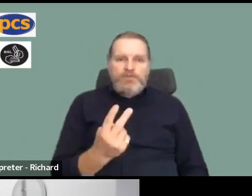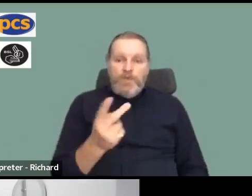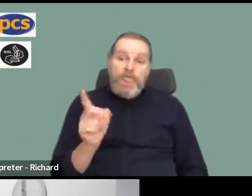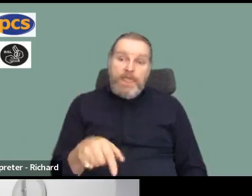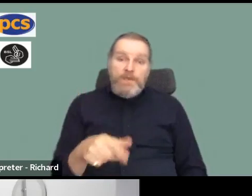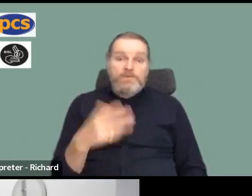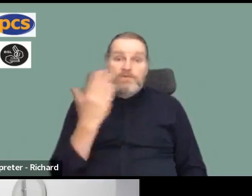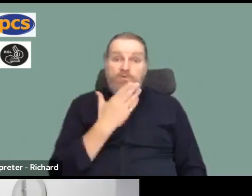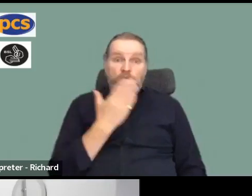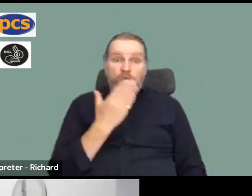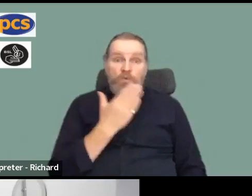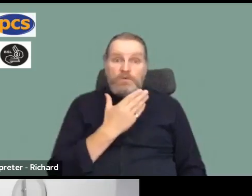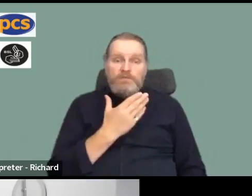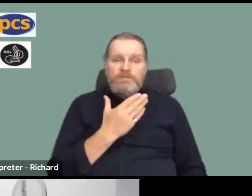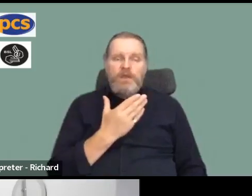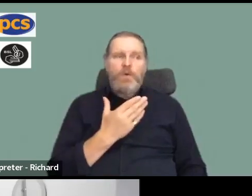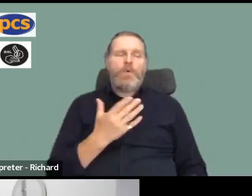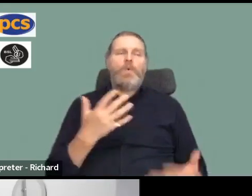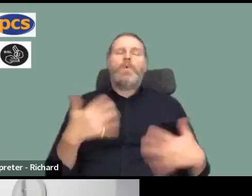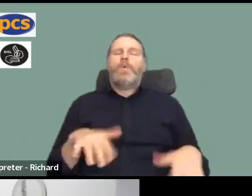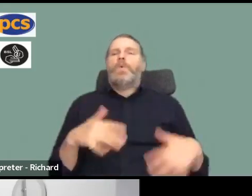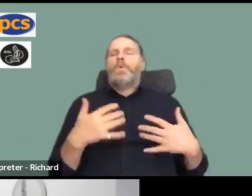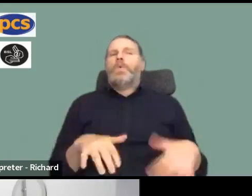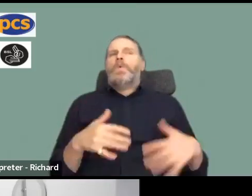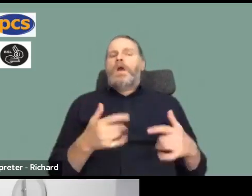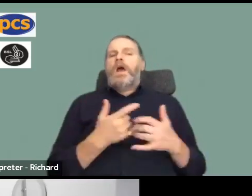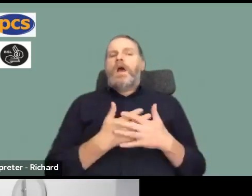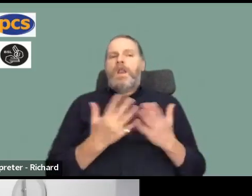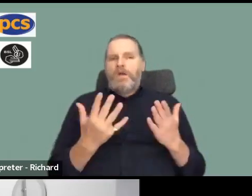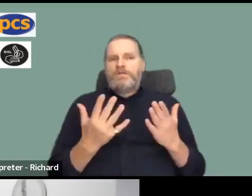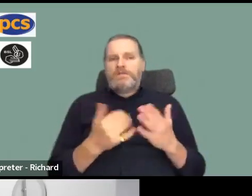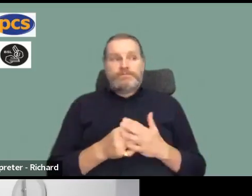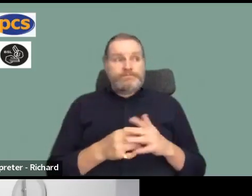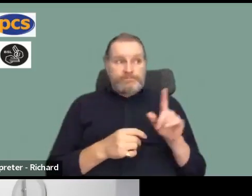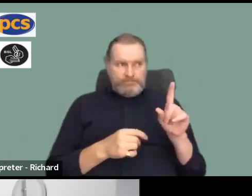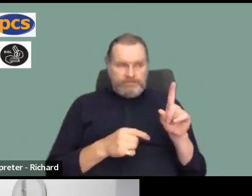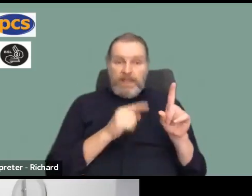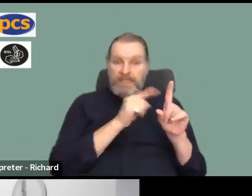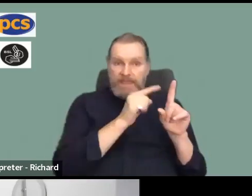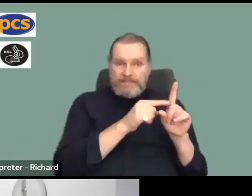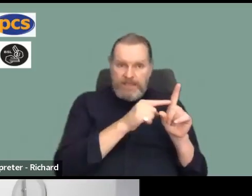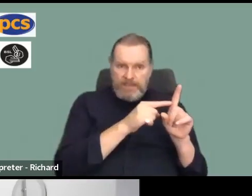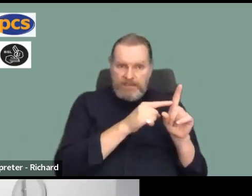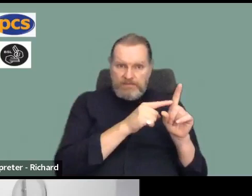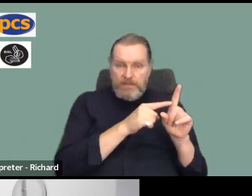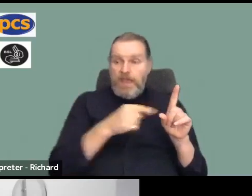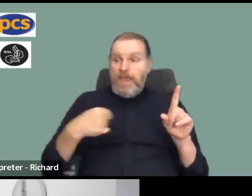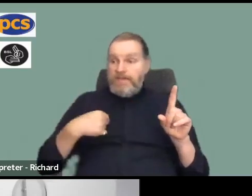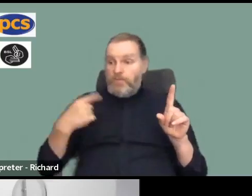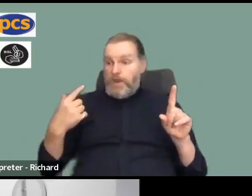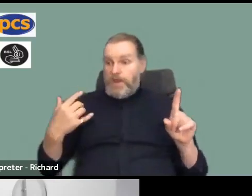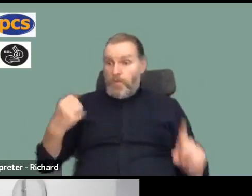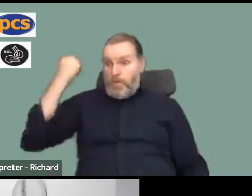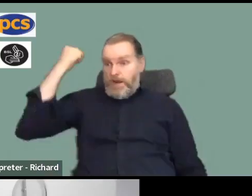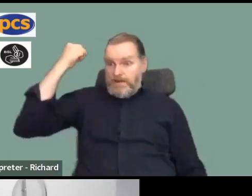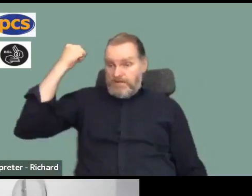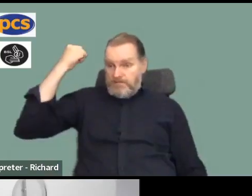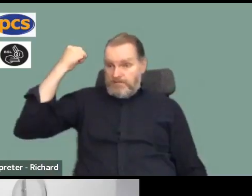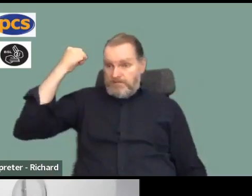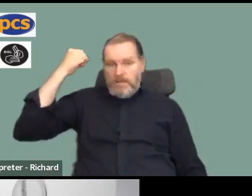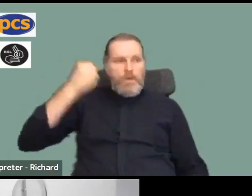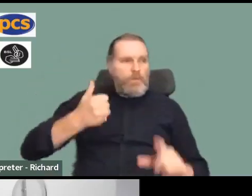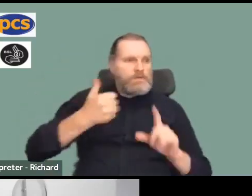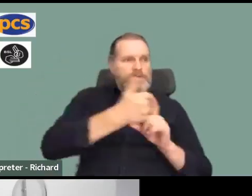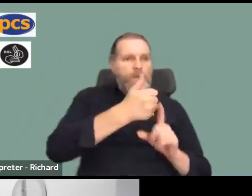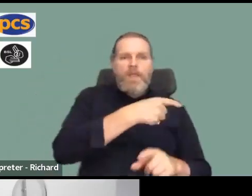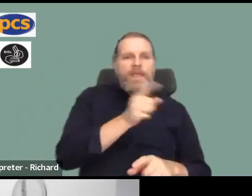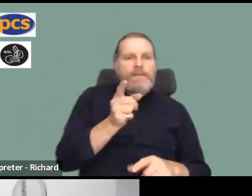over the line and they said the effect of us winning would really galvanize support for teachers. They also made